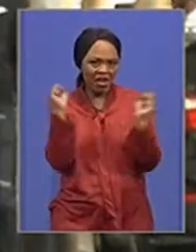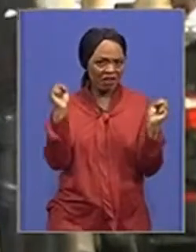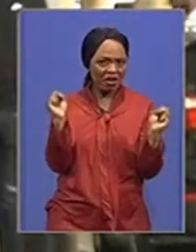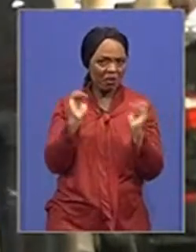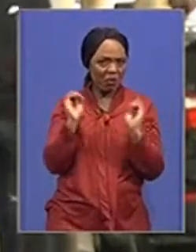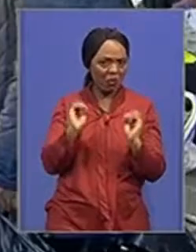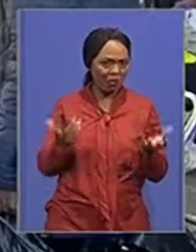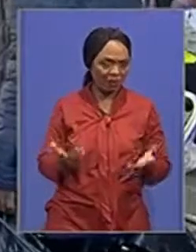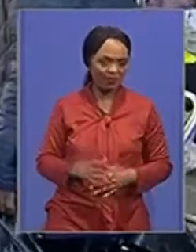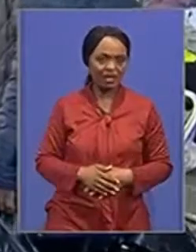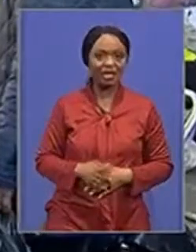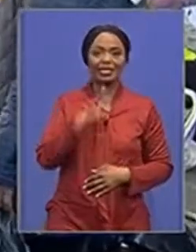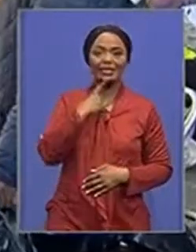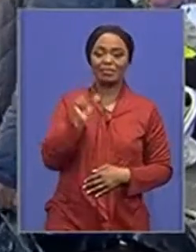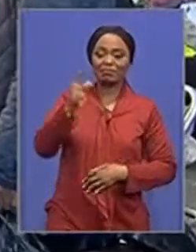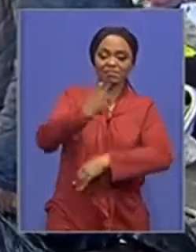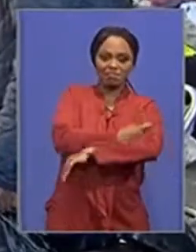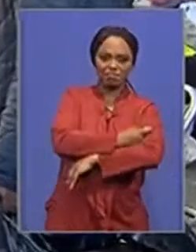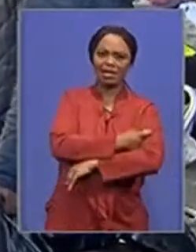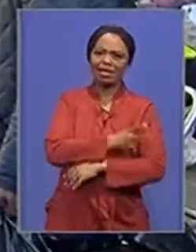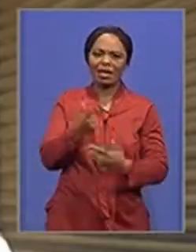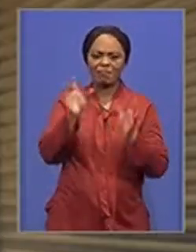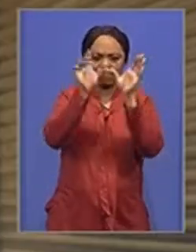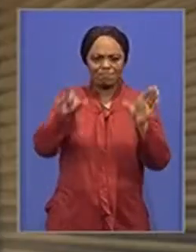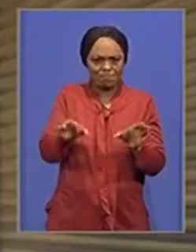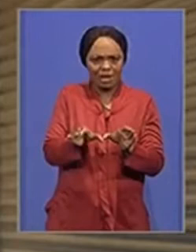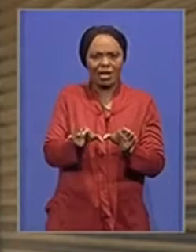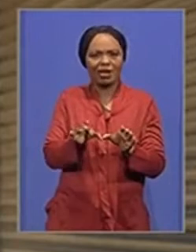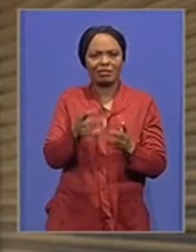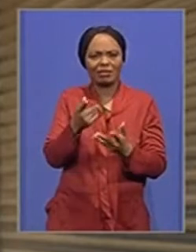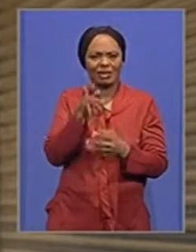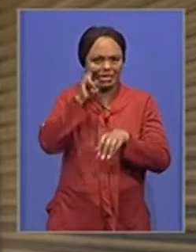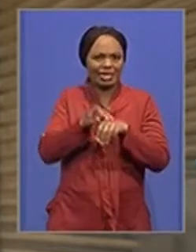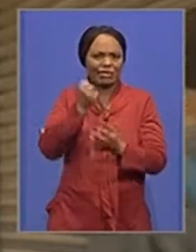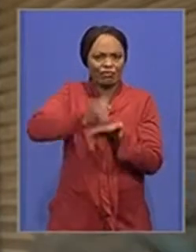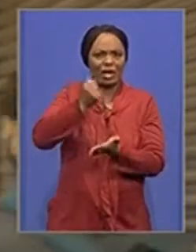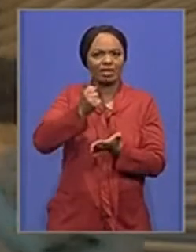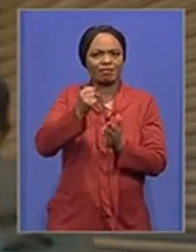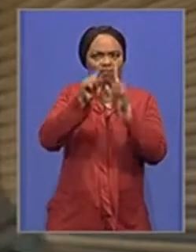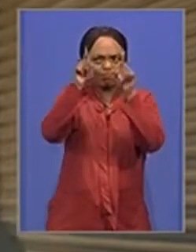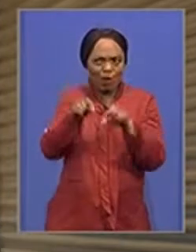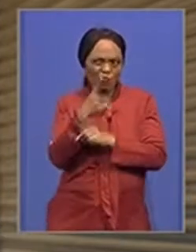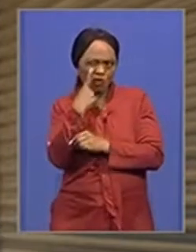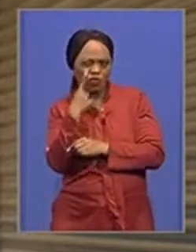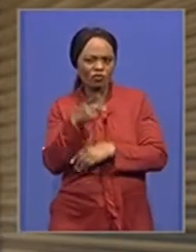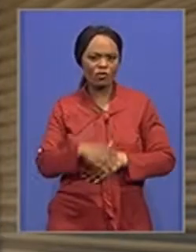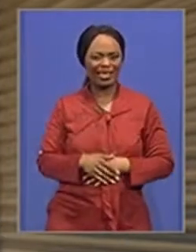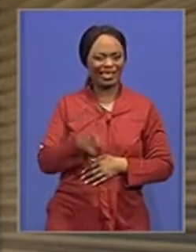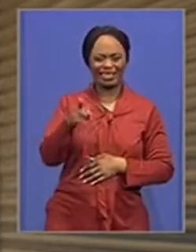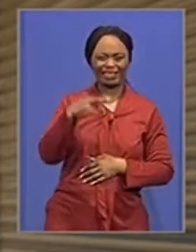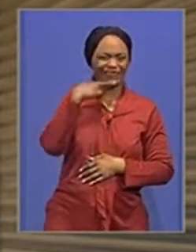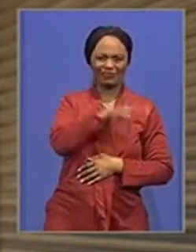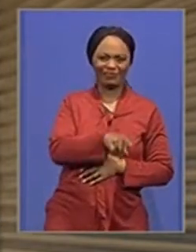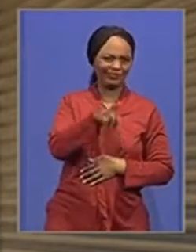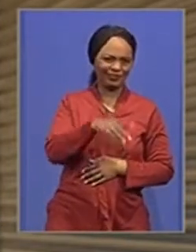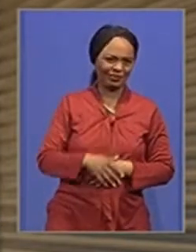be scammed, this thing. If ever, maybe we can do some documents or some proof that